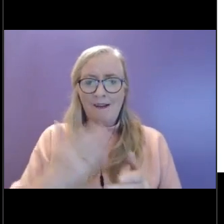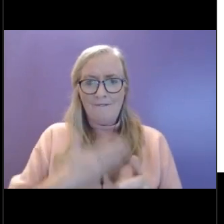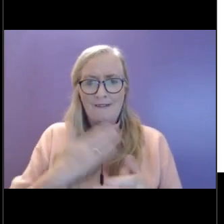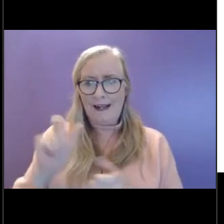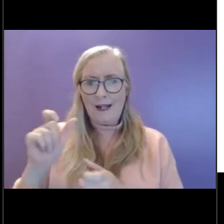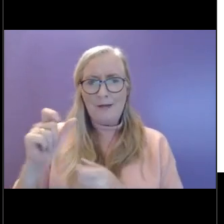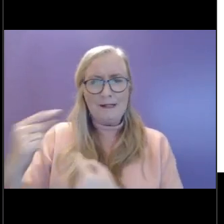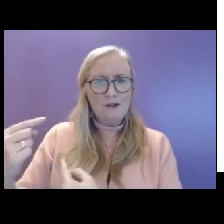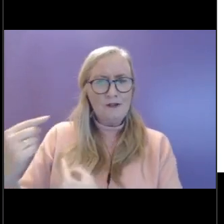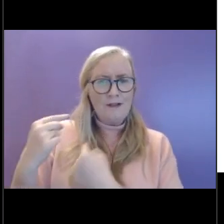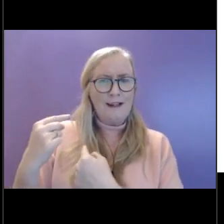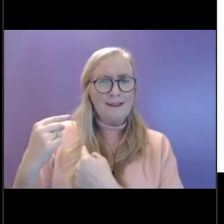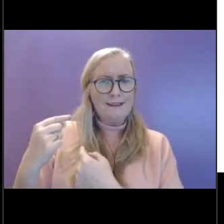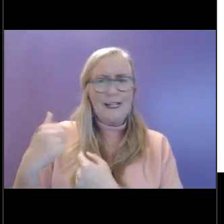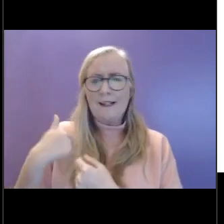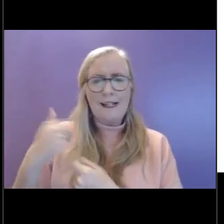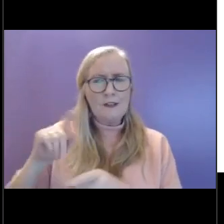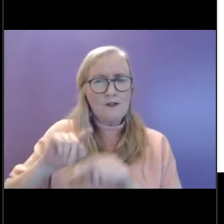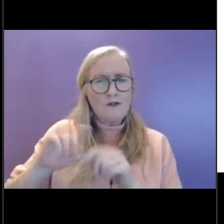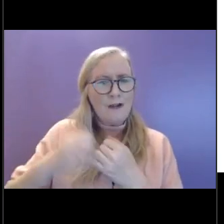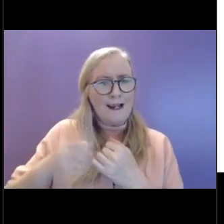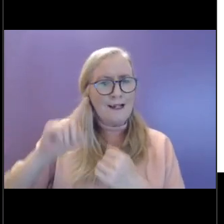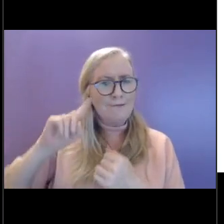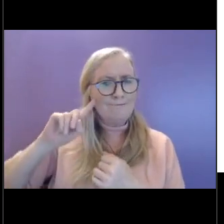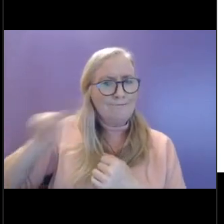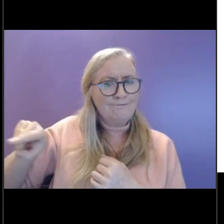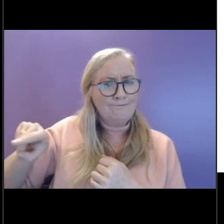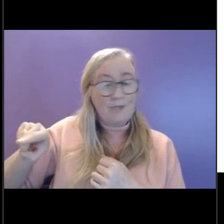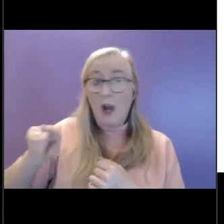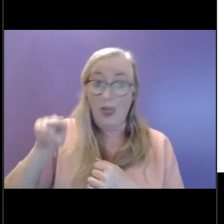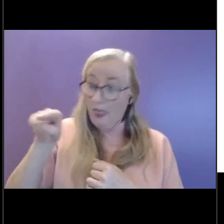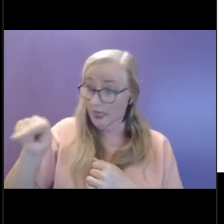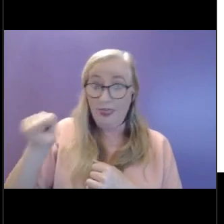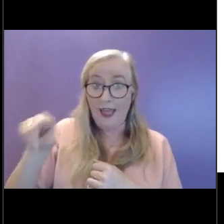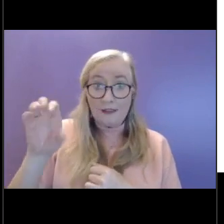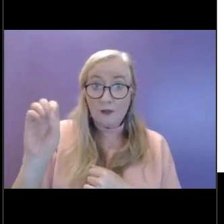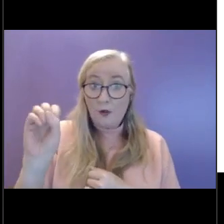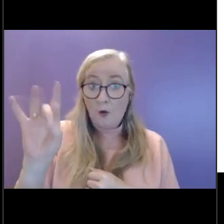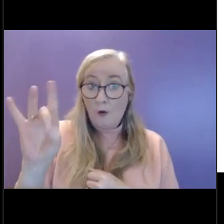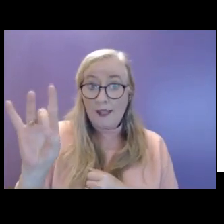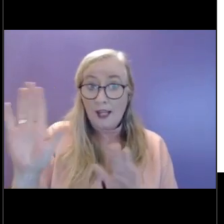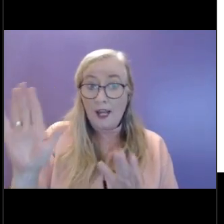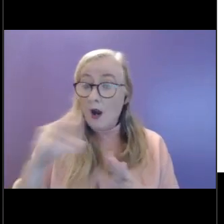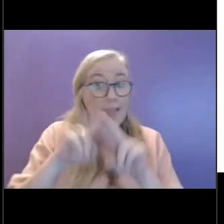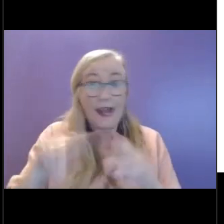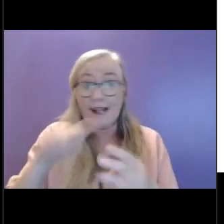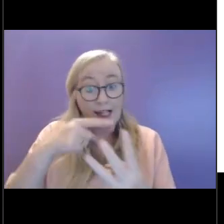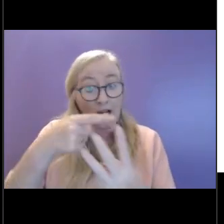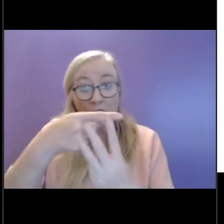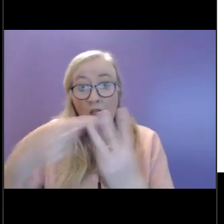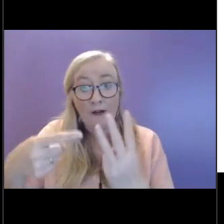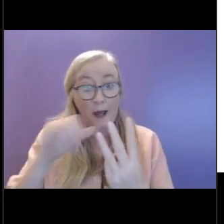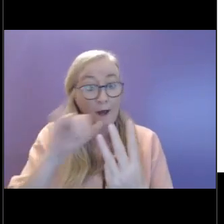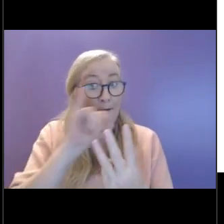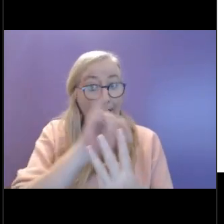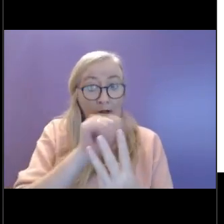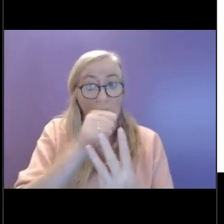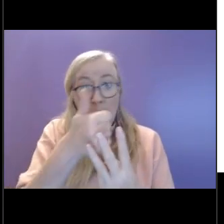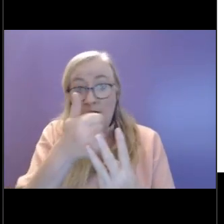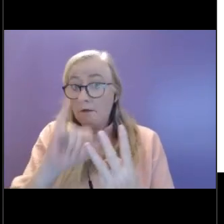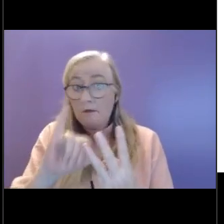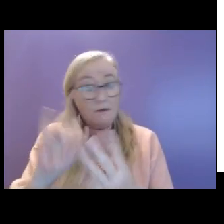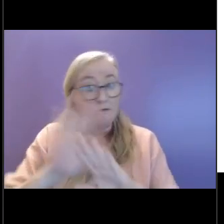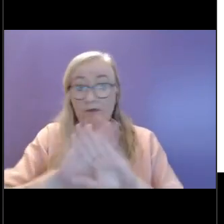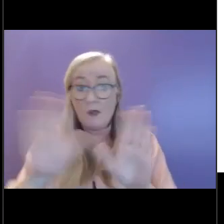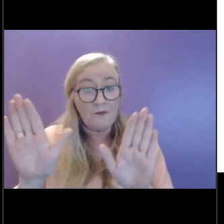to distract from what I'm worried about. And there's no problem with that. It's not about saying one is bad and one is good, but it's important to maybe recognize